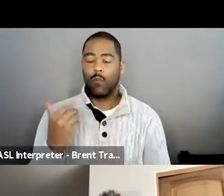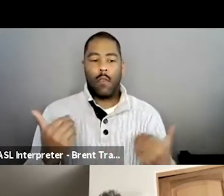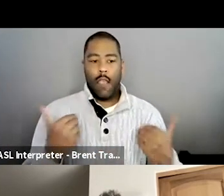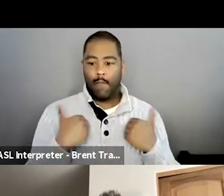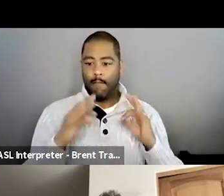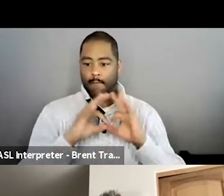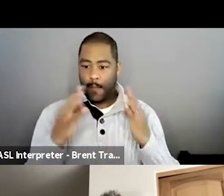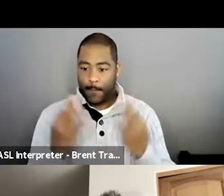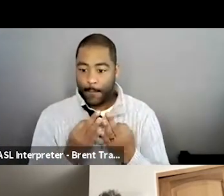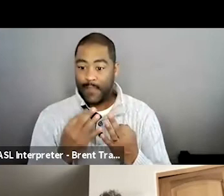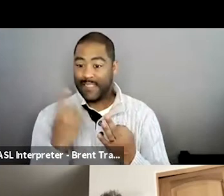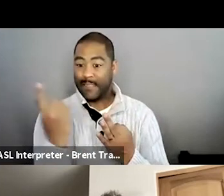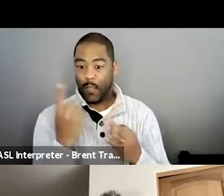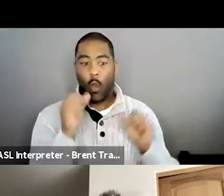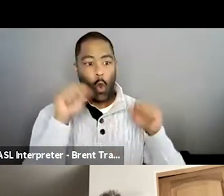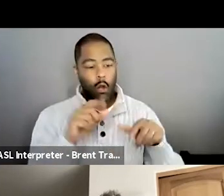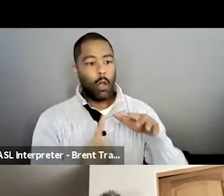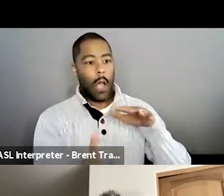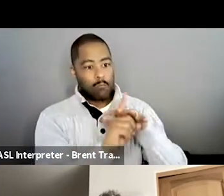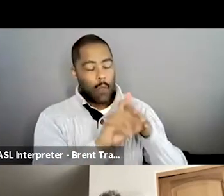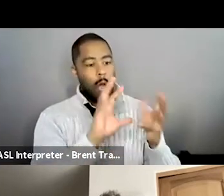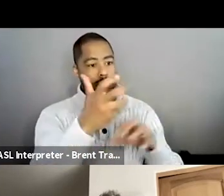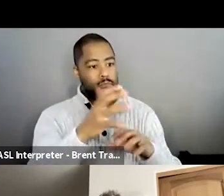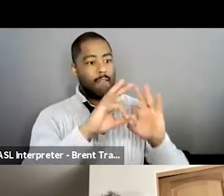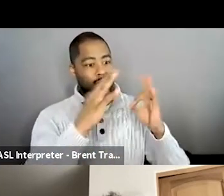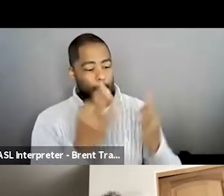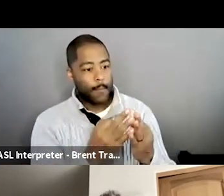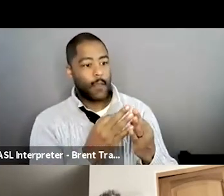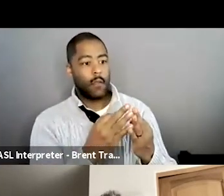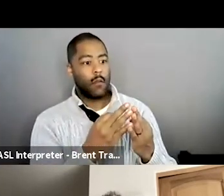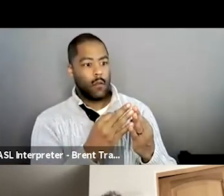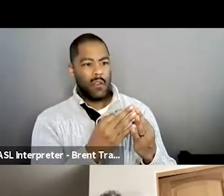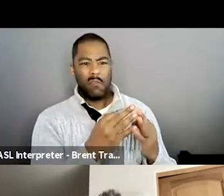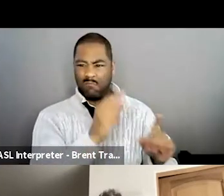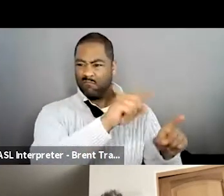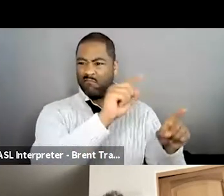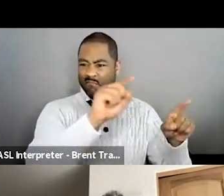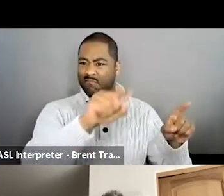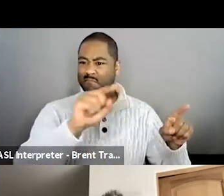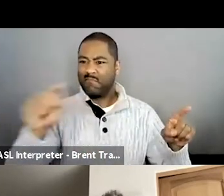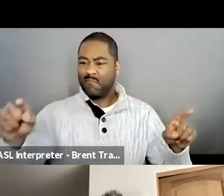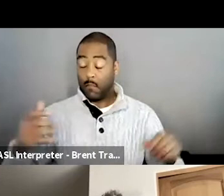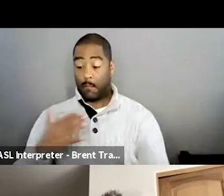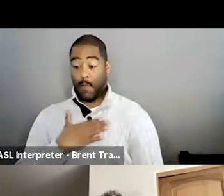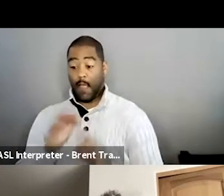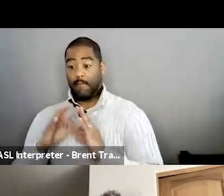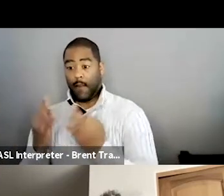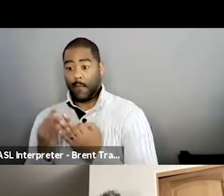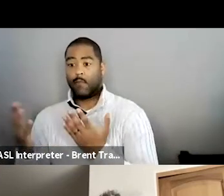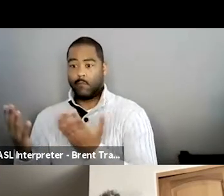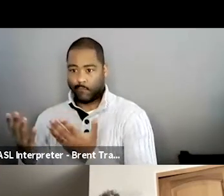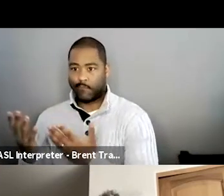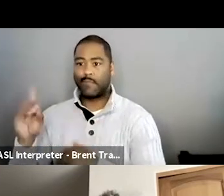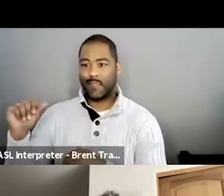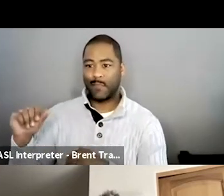a problem within their family. And I see that this is mine. And so that's the only difference. And so I didn't think it was worthwhile to